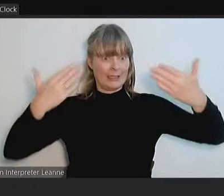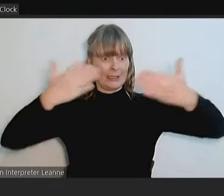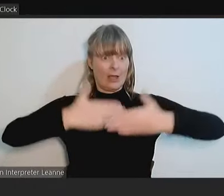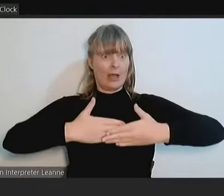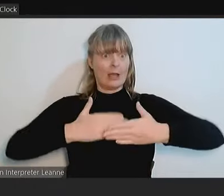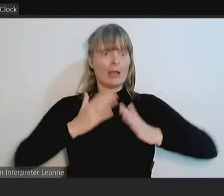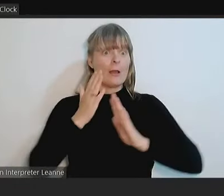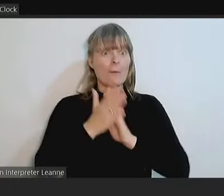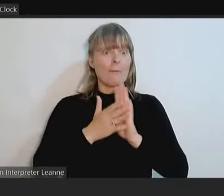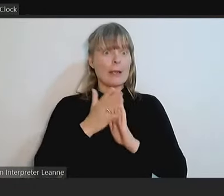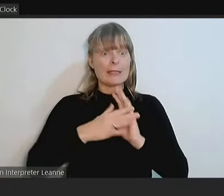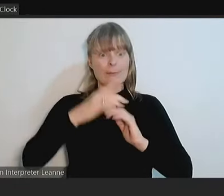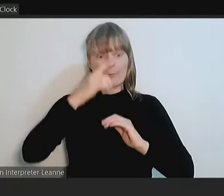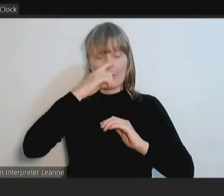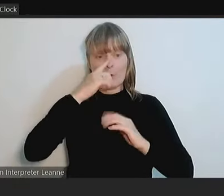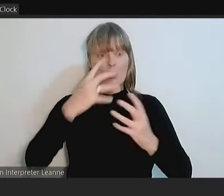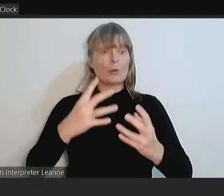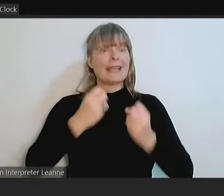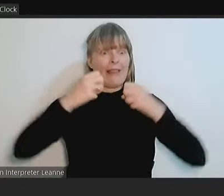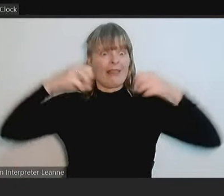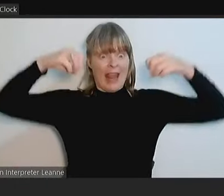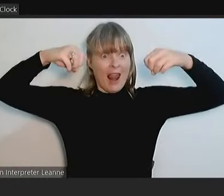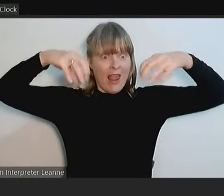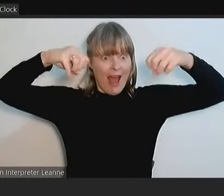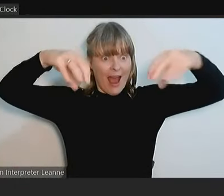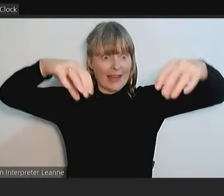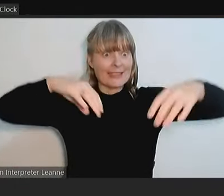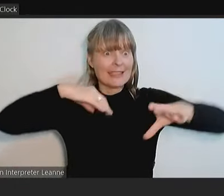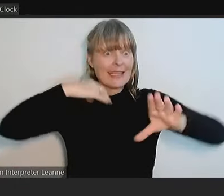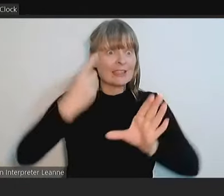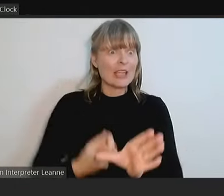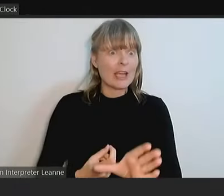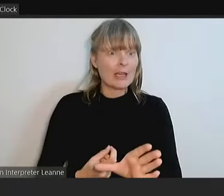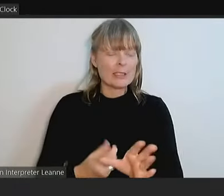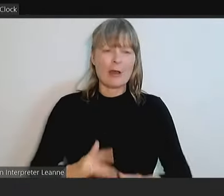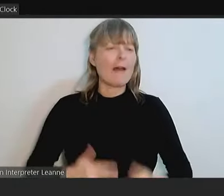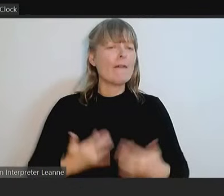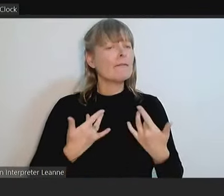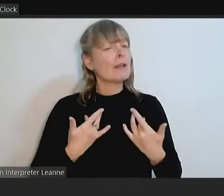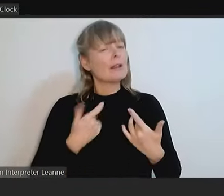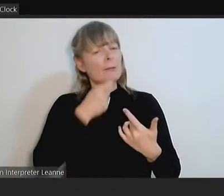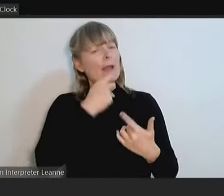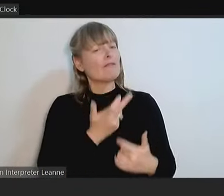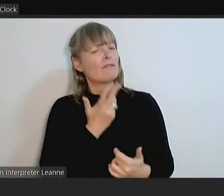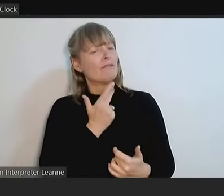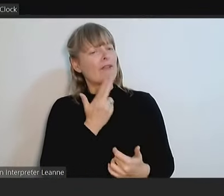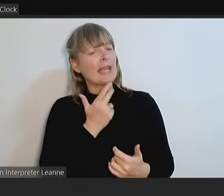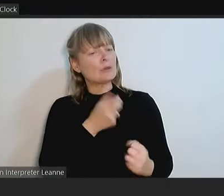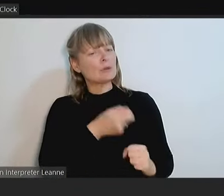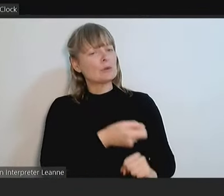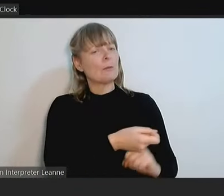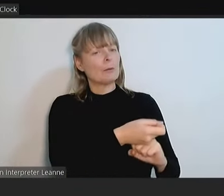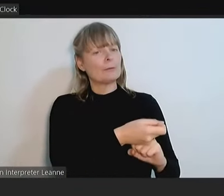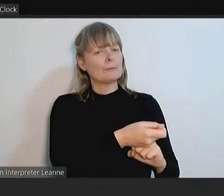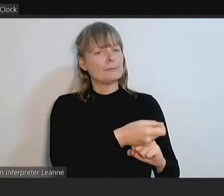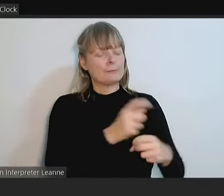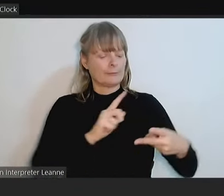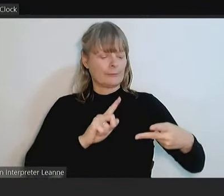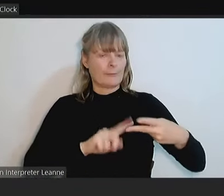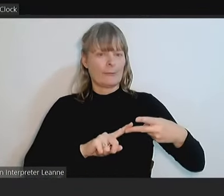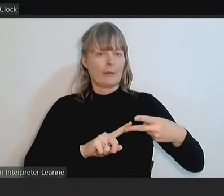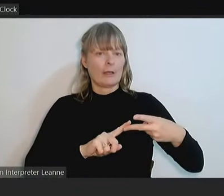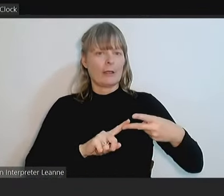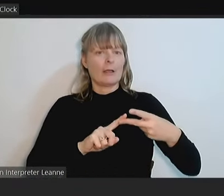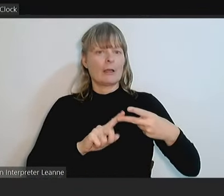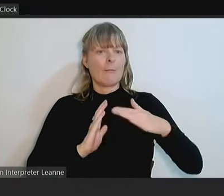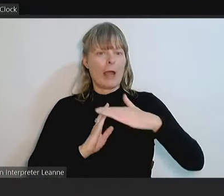their lights next year. And for that reason I think it's disingenuous to support it. I'm speaking against the 20,000 for the migration monument for a